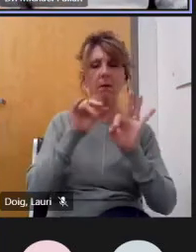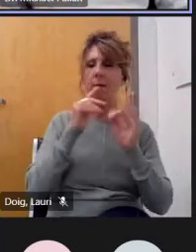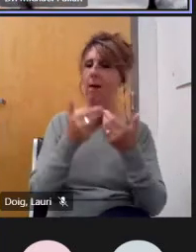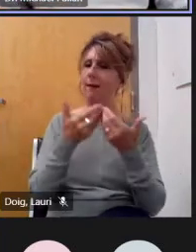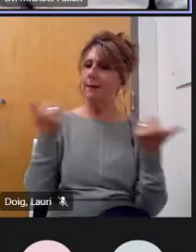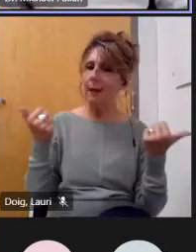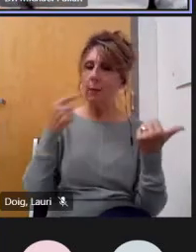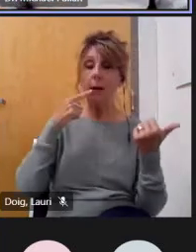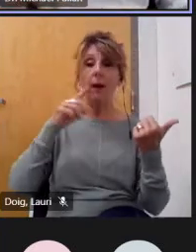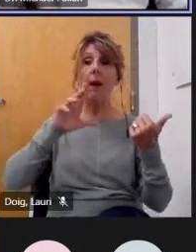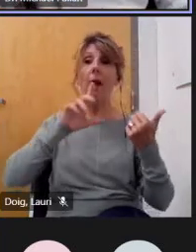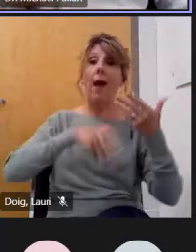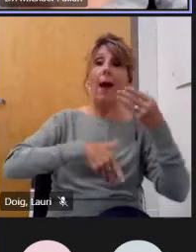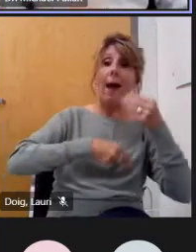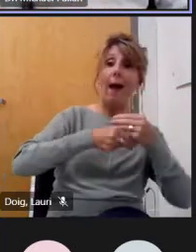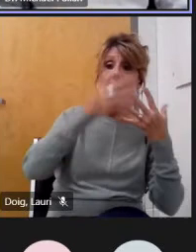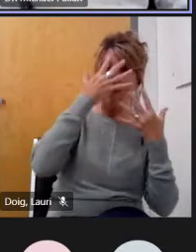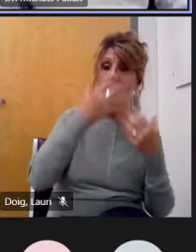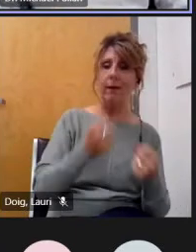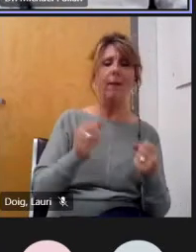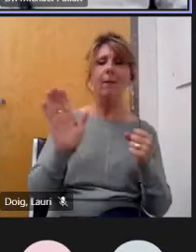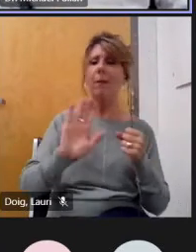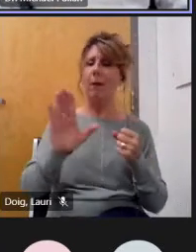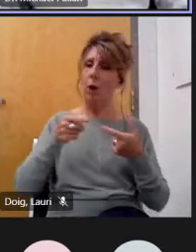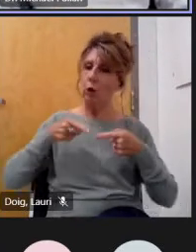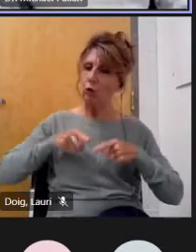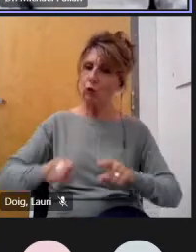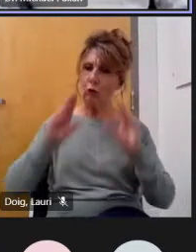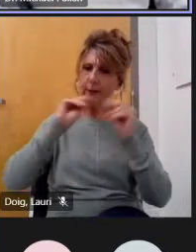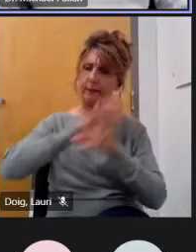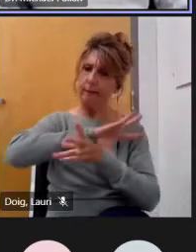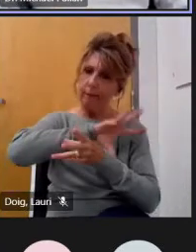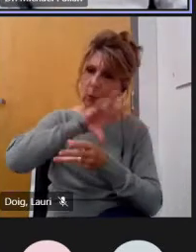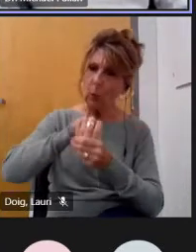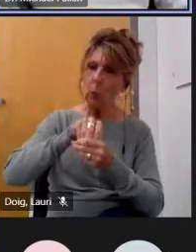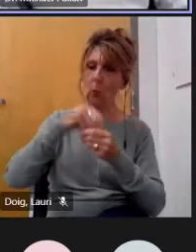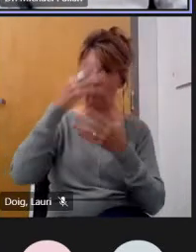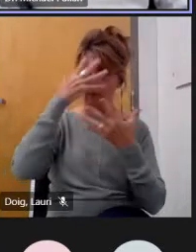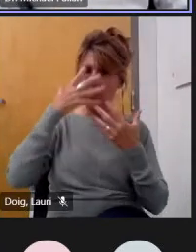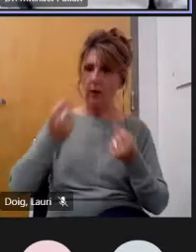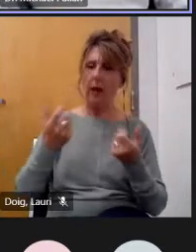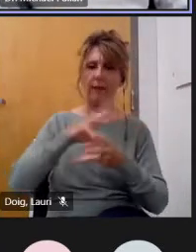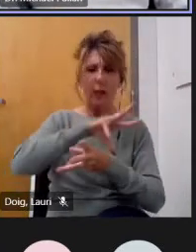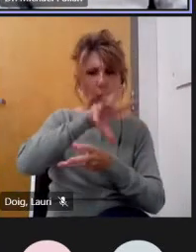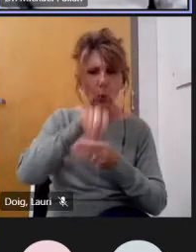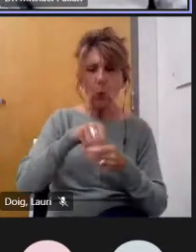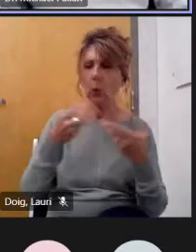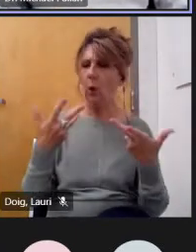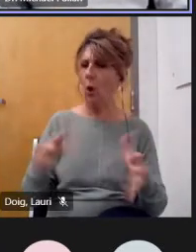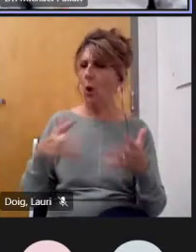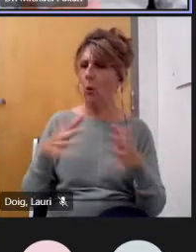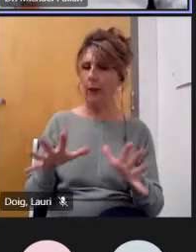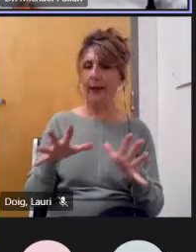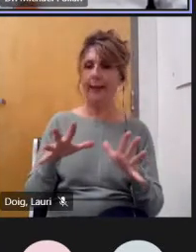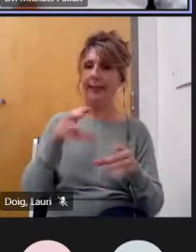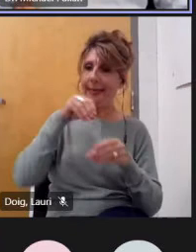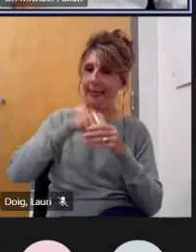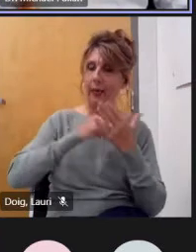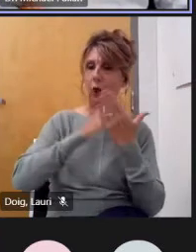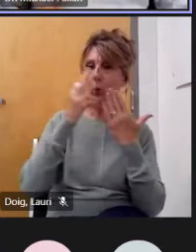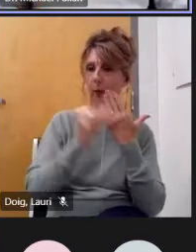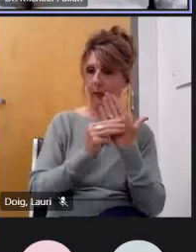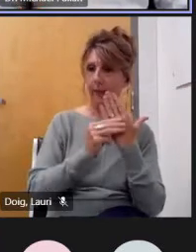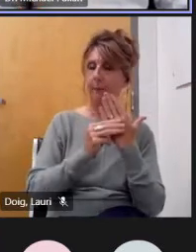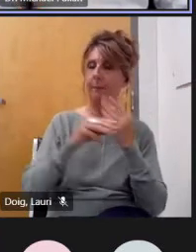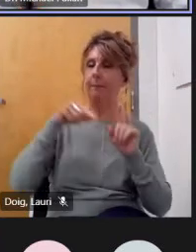i'll give a bit of a slice of that so think of that as a frame we're also because of the nature of this work and because it's jointly